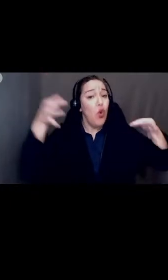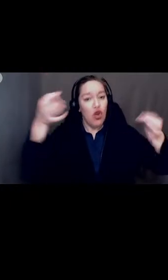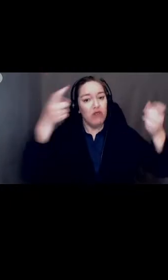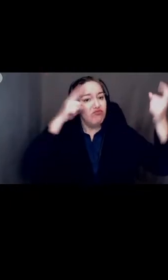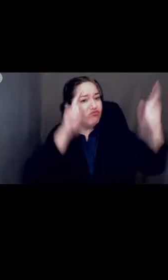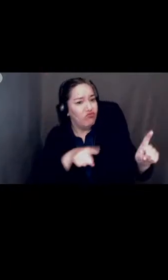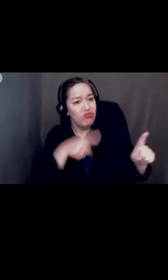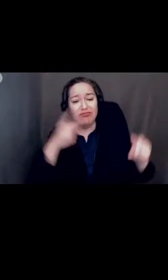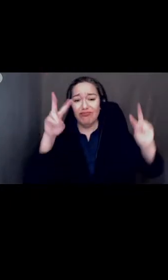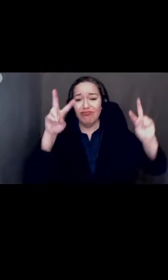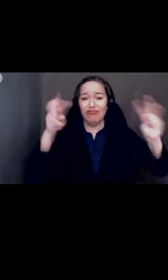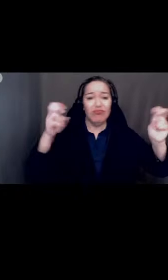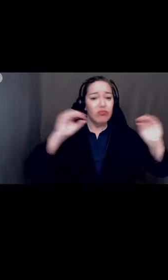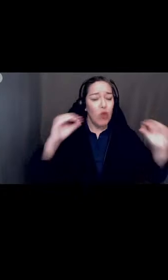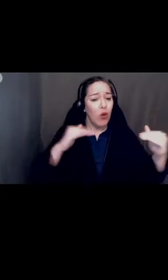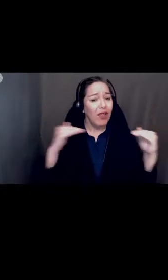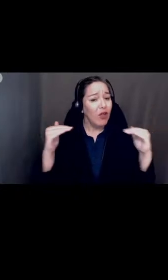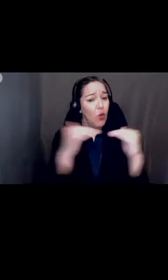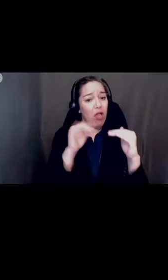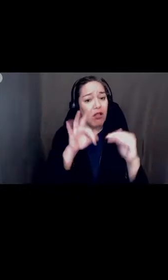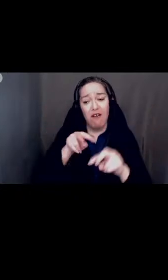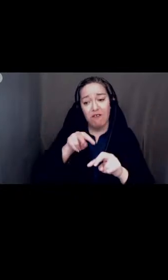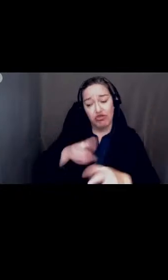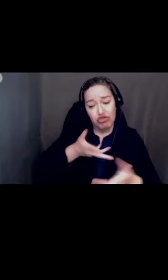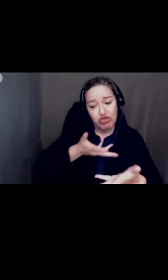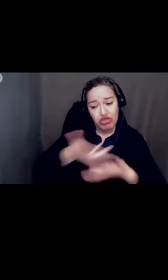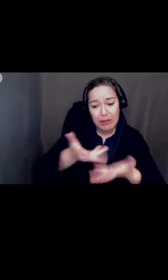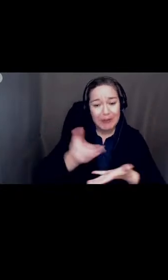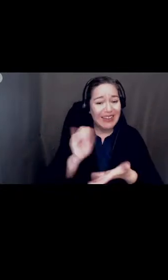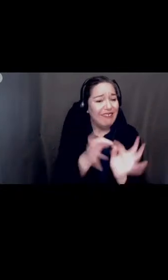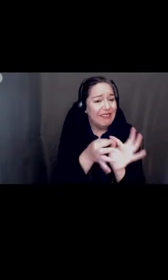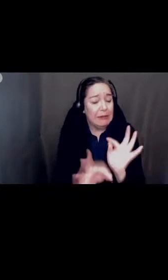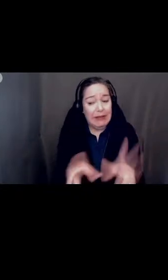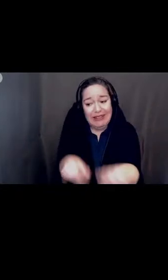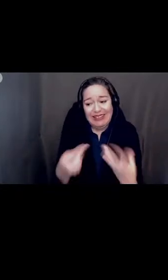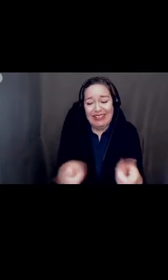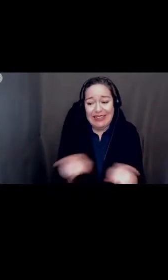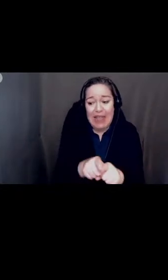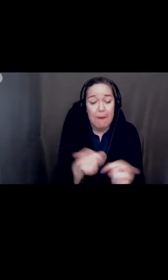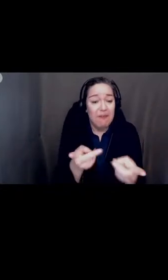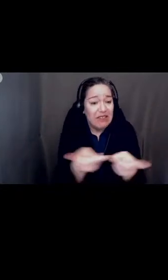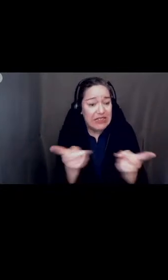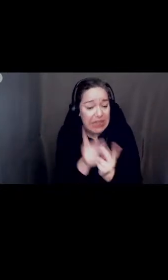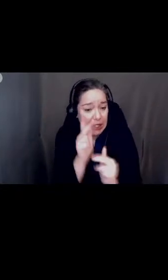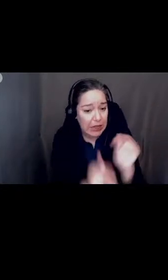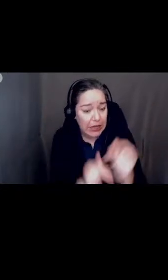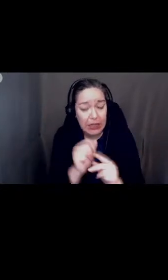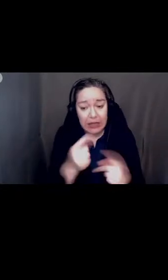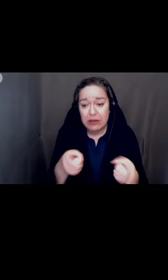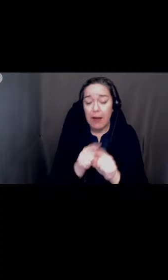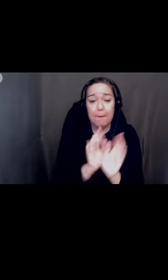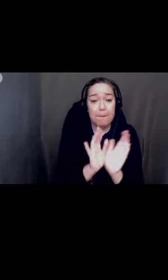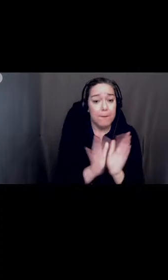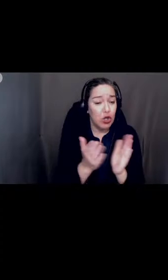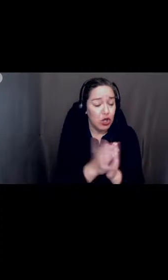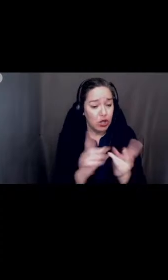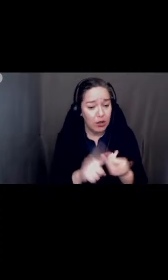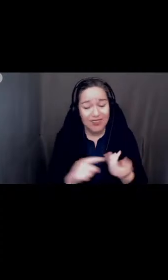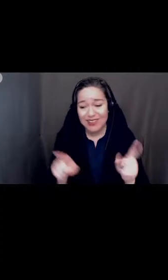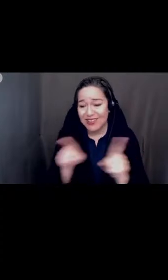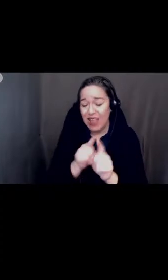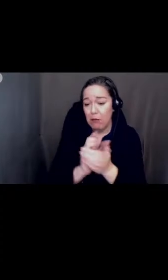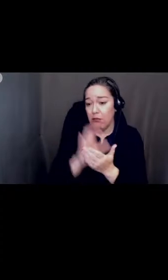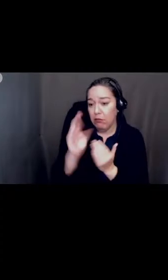no equality of treatment merely by providing students with the same facilities, textbooks, teachers, and curriculum for students who